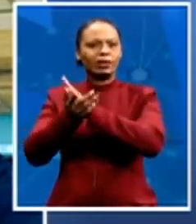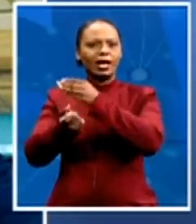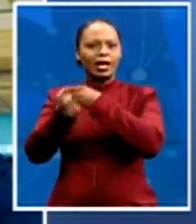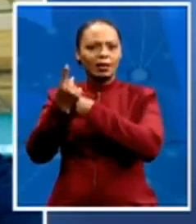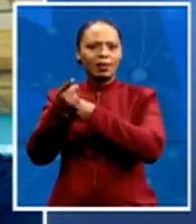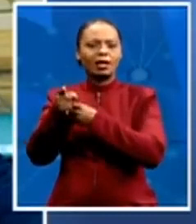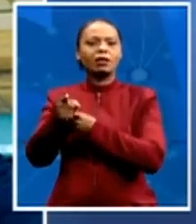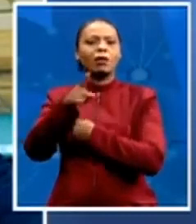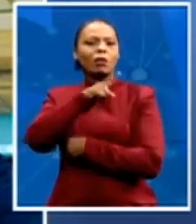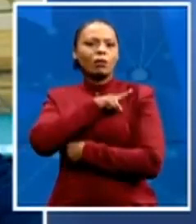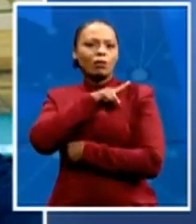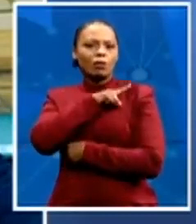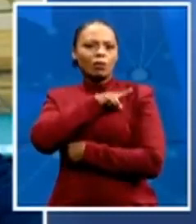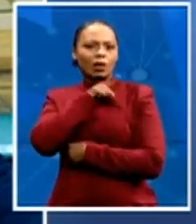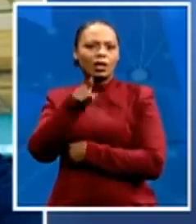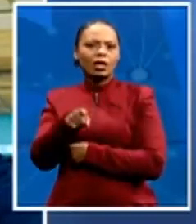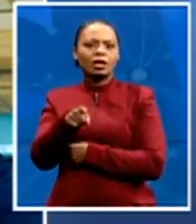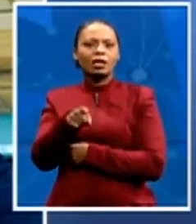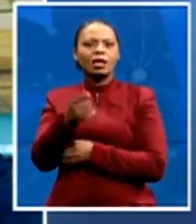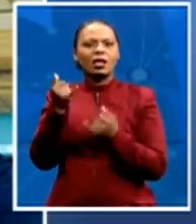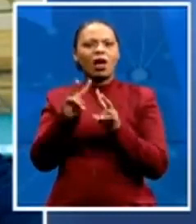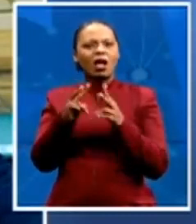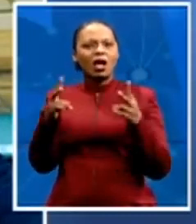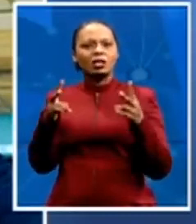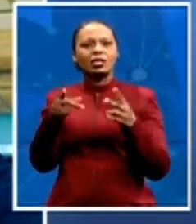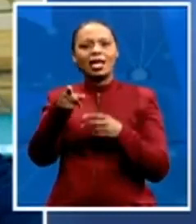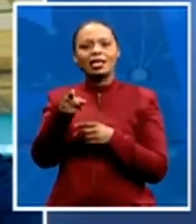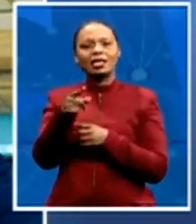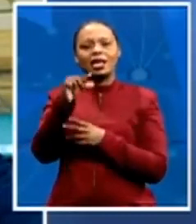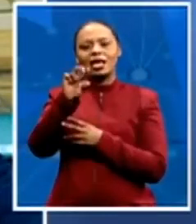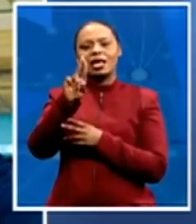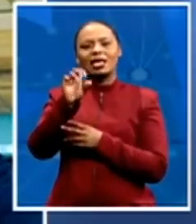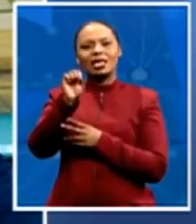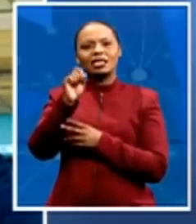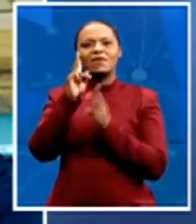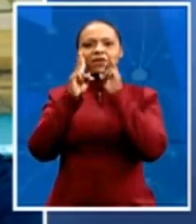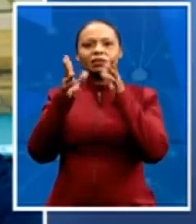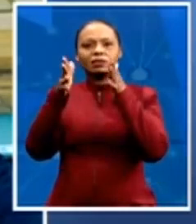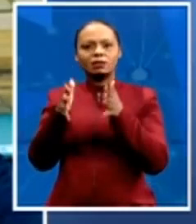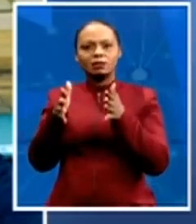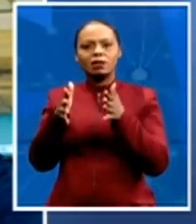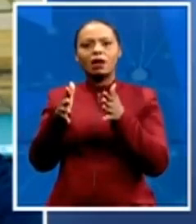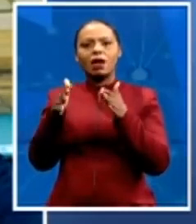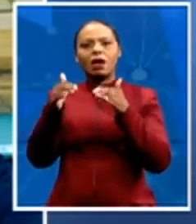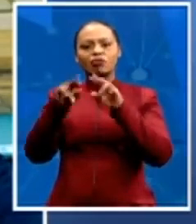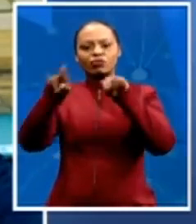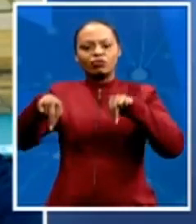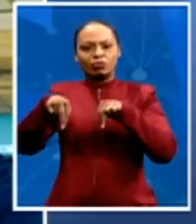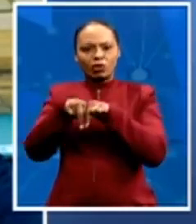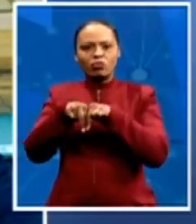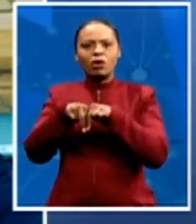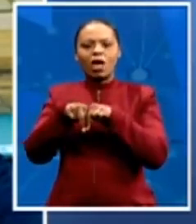guest house that collapsed. And in that building or that multi-story guest house, you